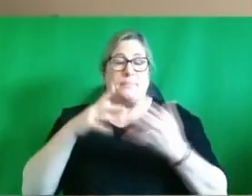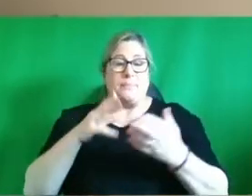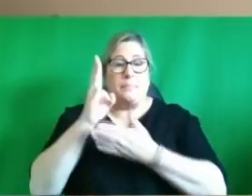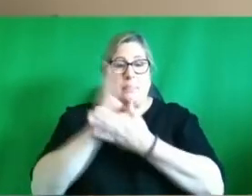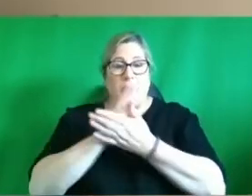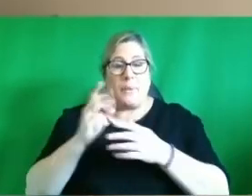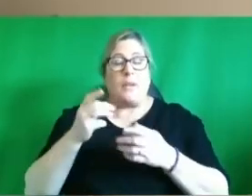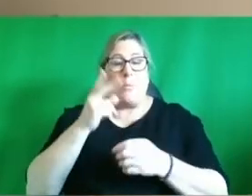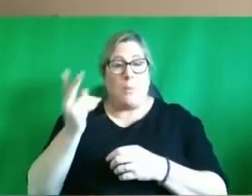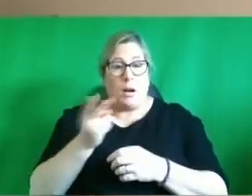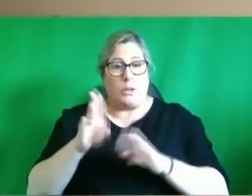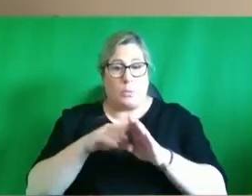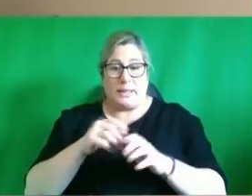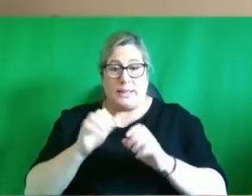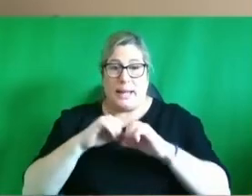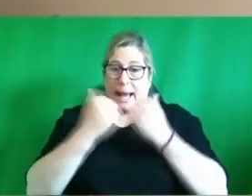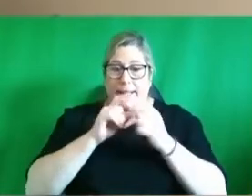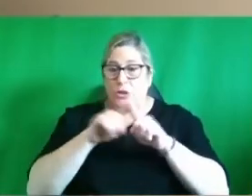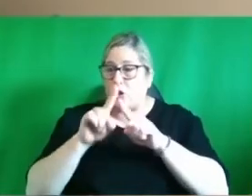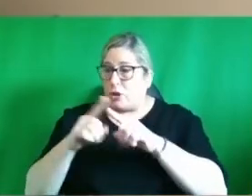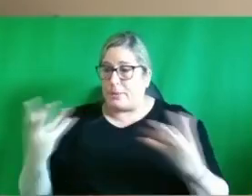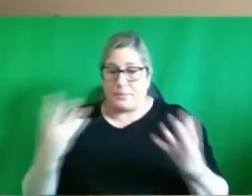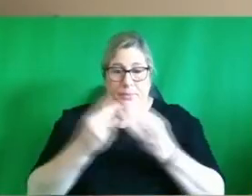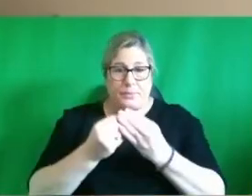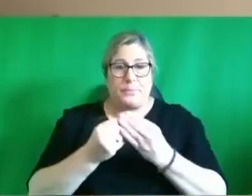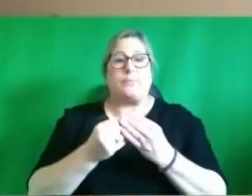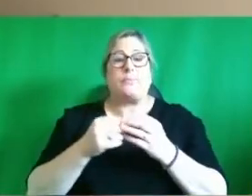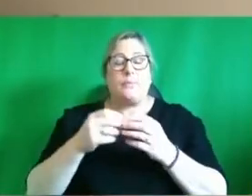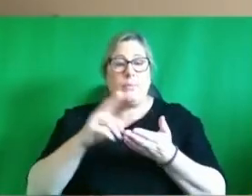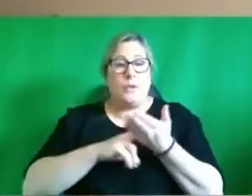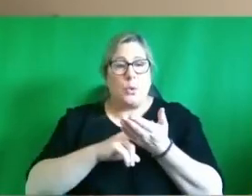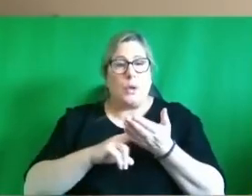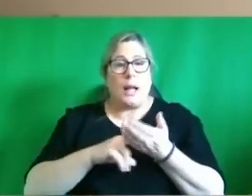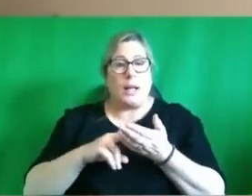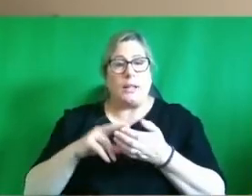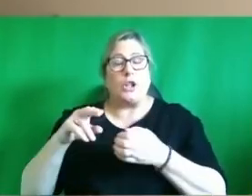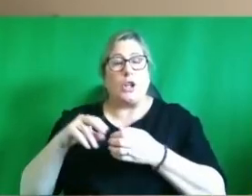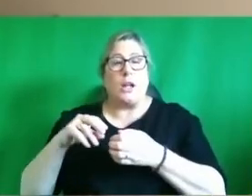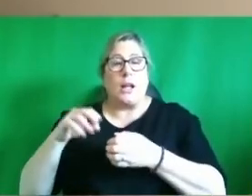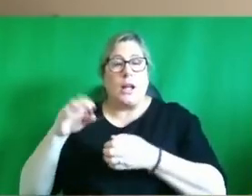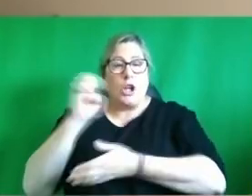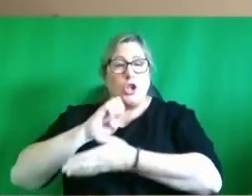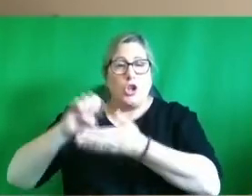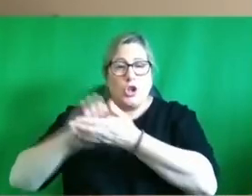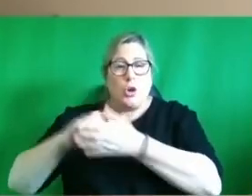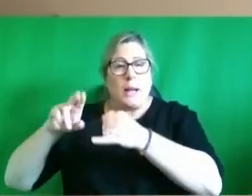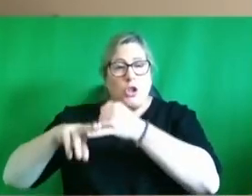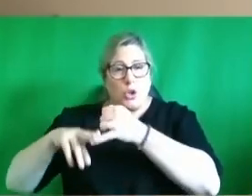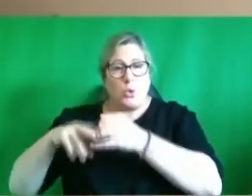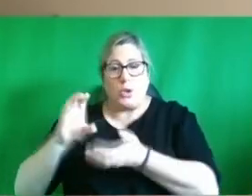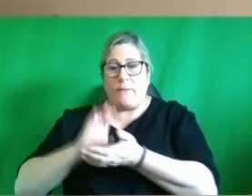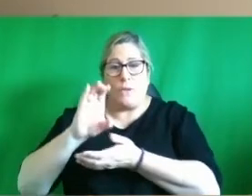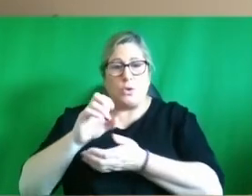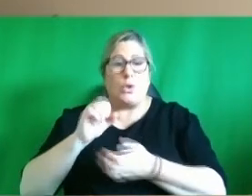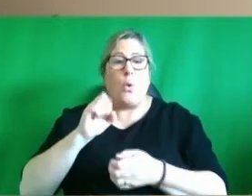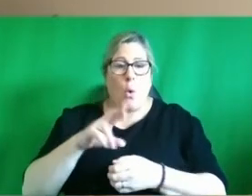the agencies and also by being able to utilize European Union funding through what's called a regional development program or interreg program